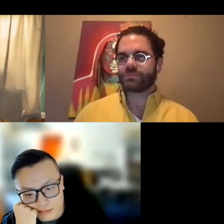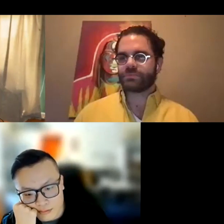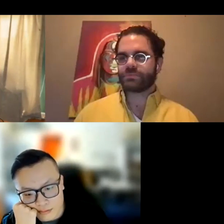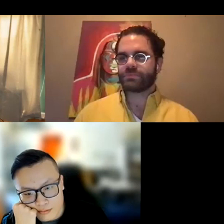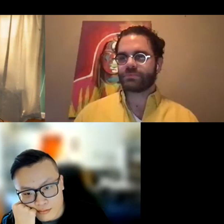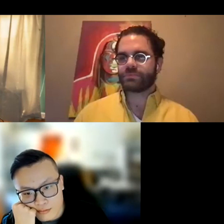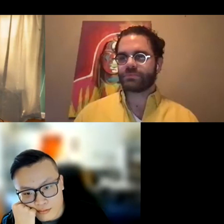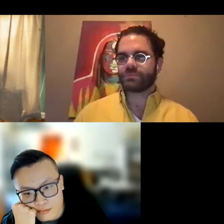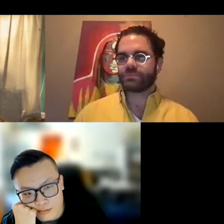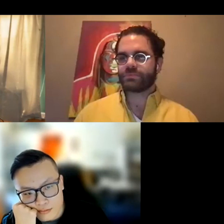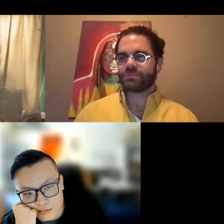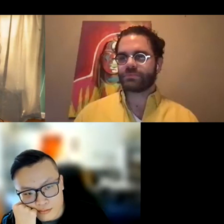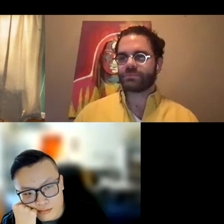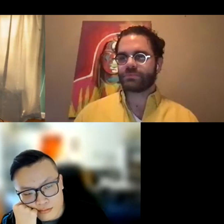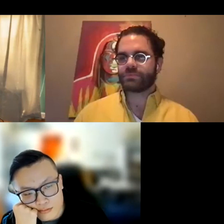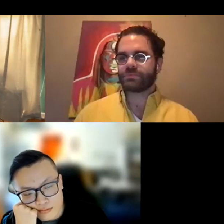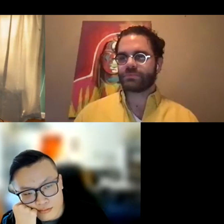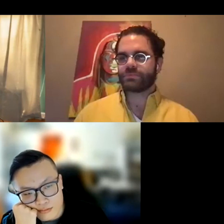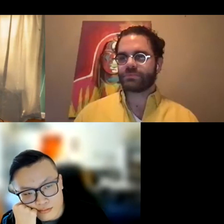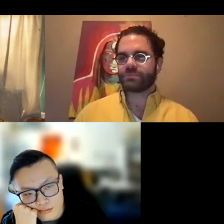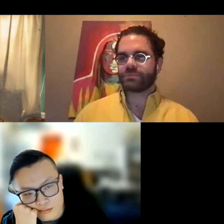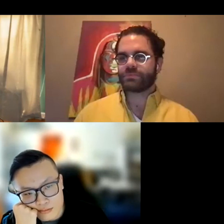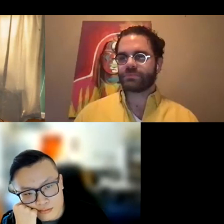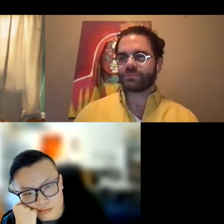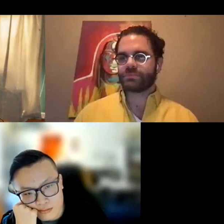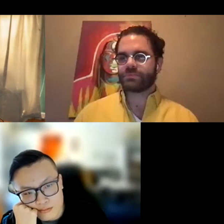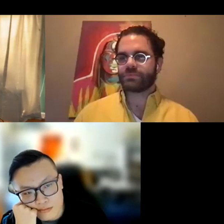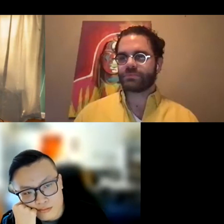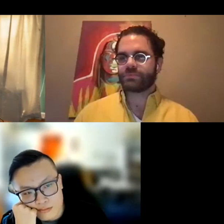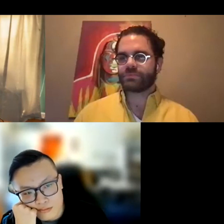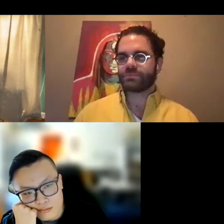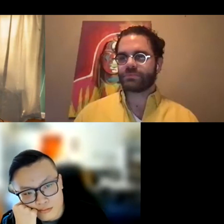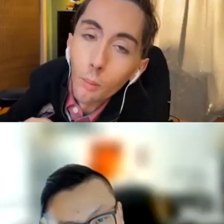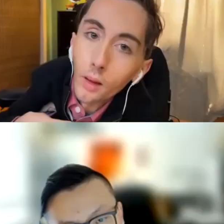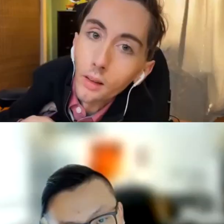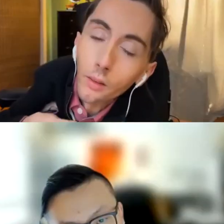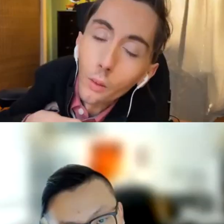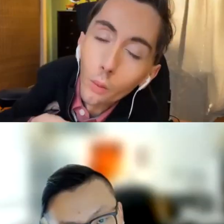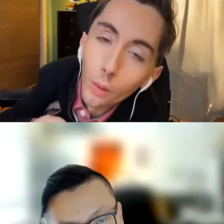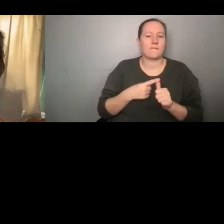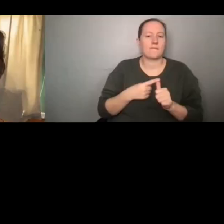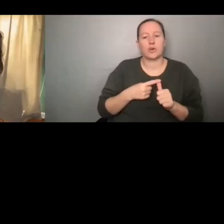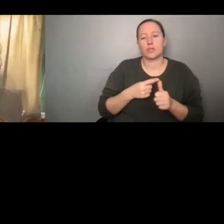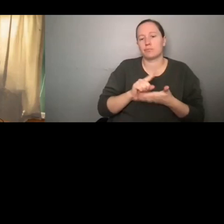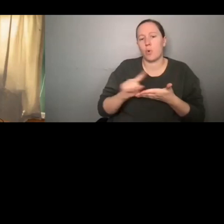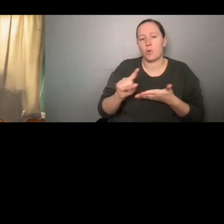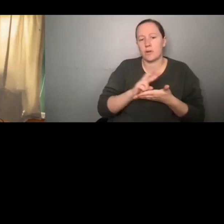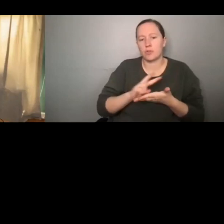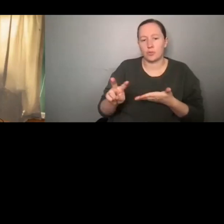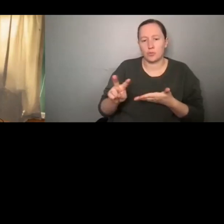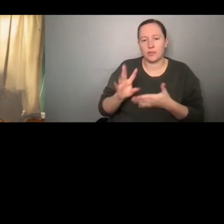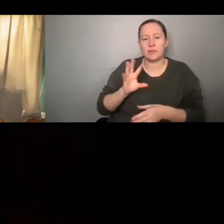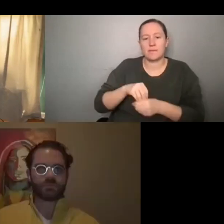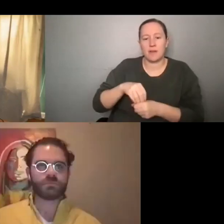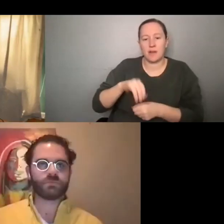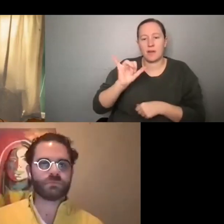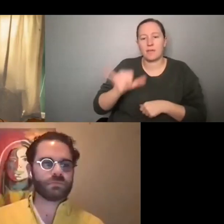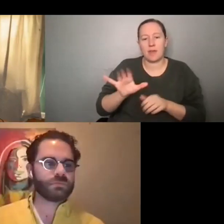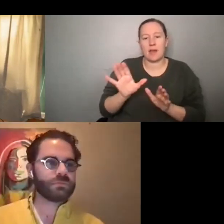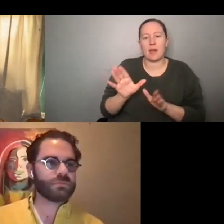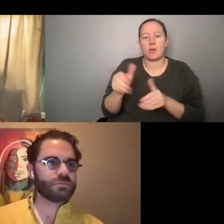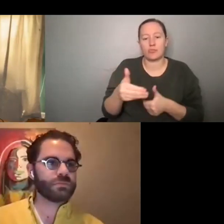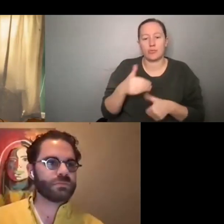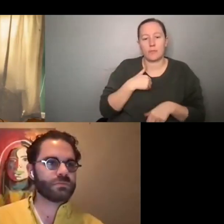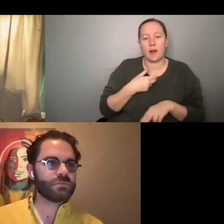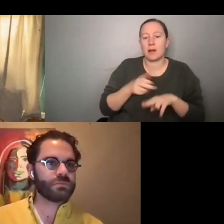Netflix. It's a great show. And it was the first couple of weeks that they had been in the room. And I sat and